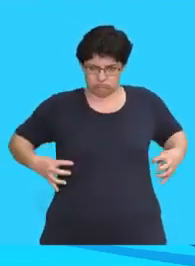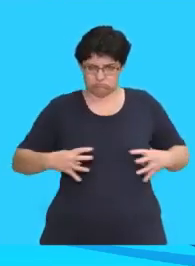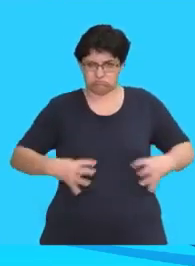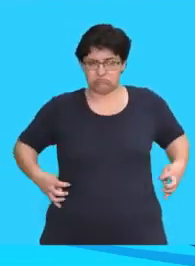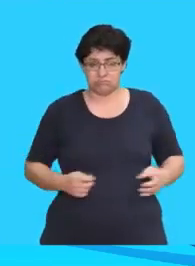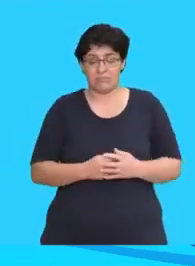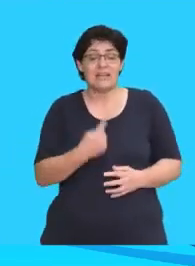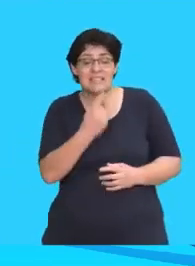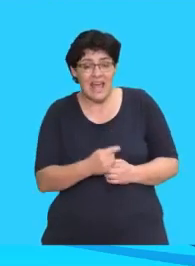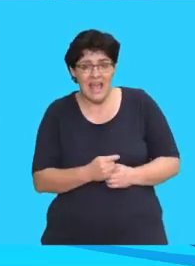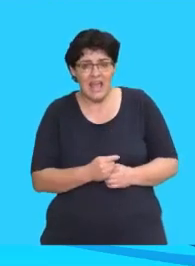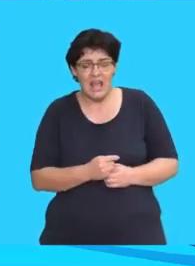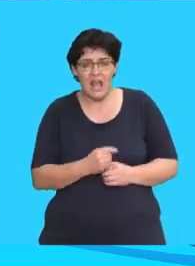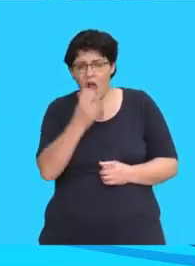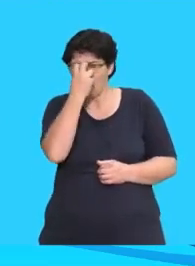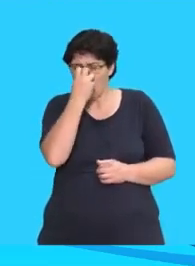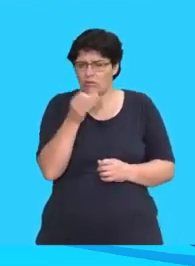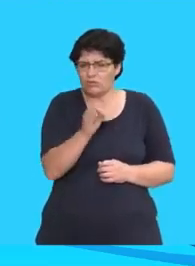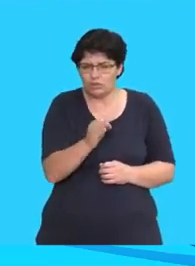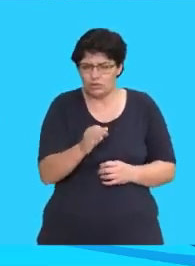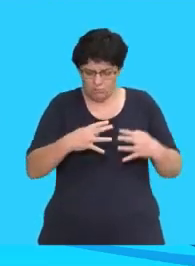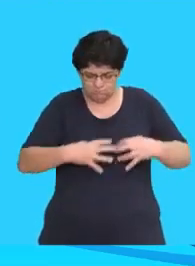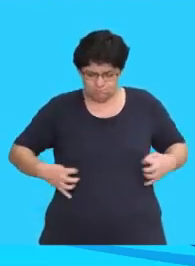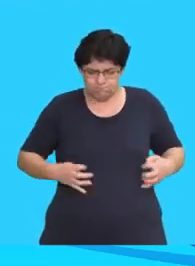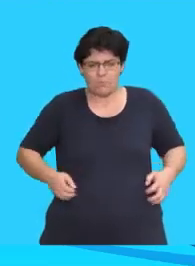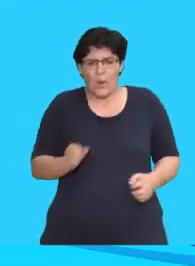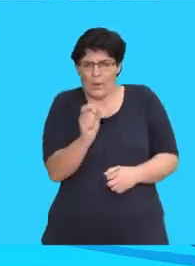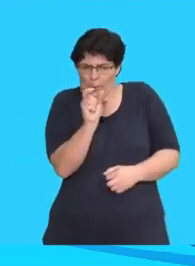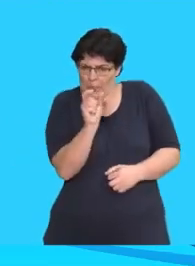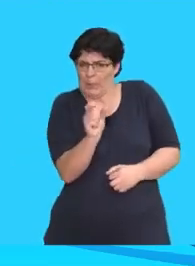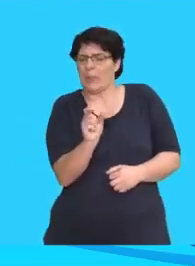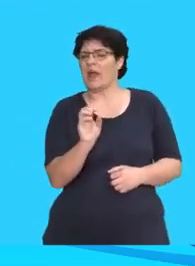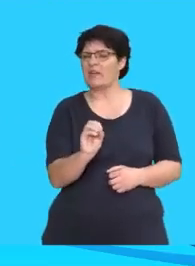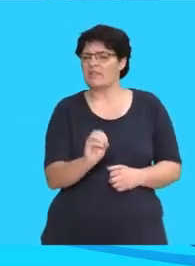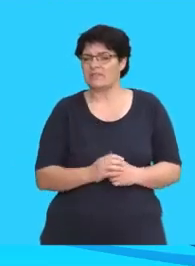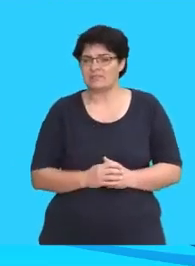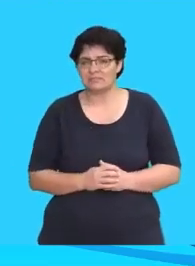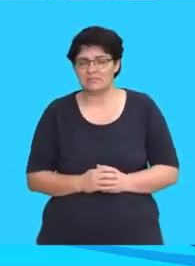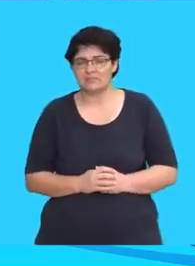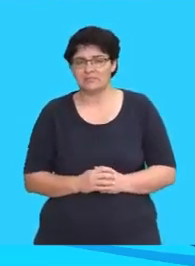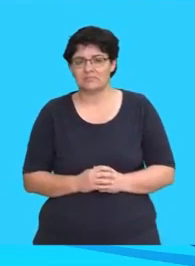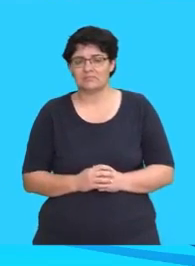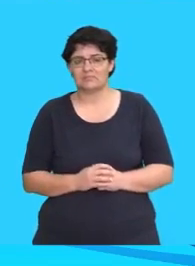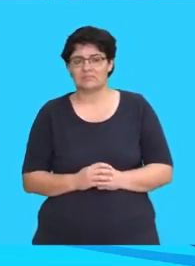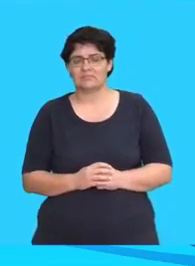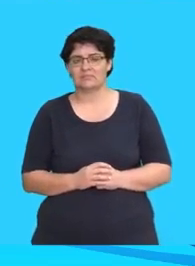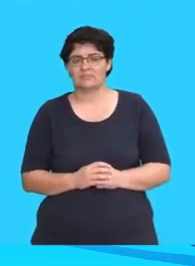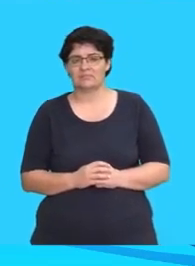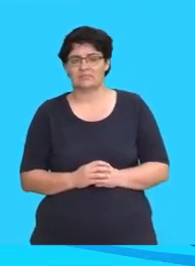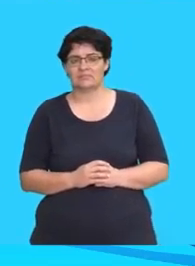Say, a clownfish is small and has white stripes all over its red and orange body.